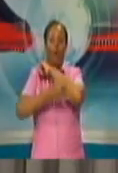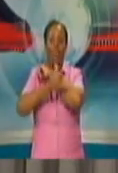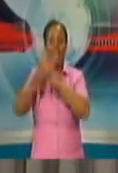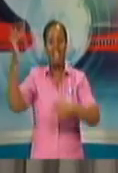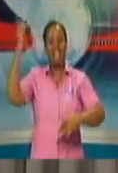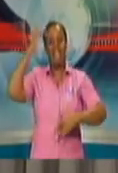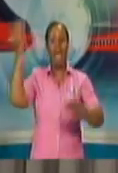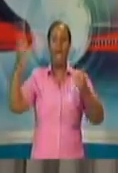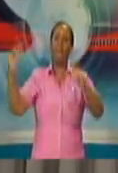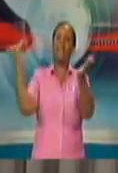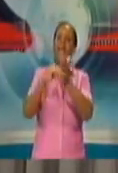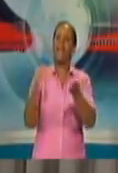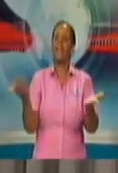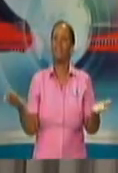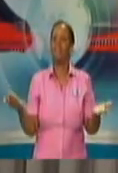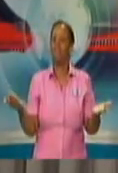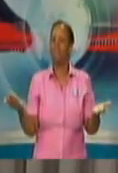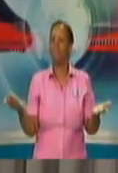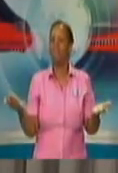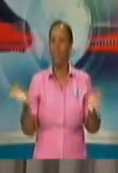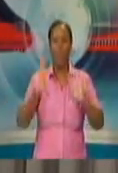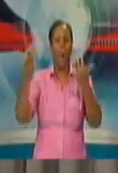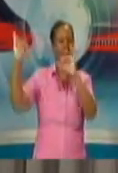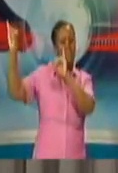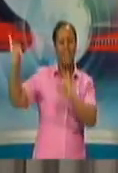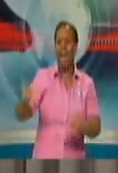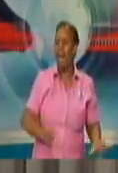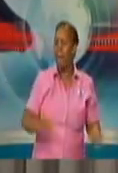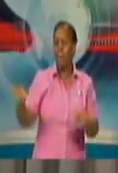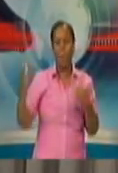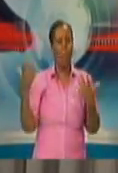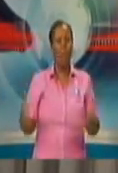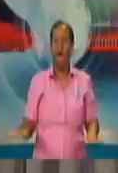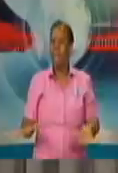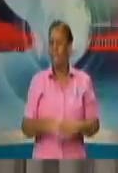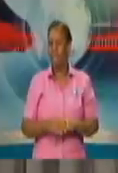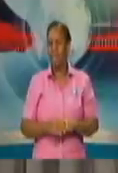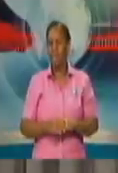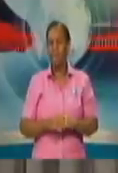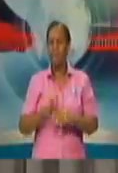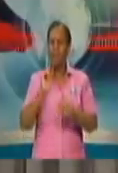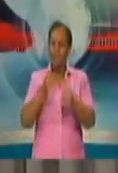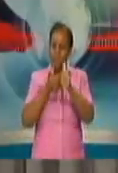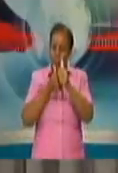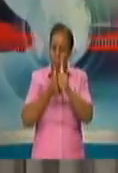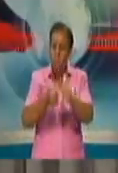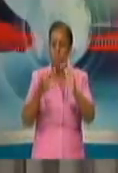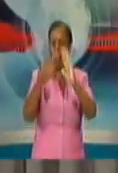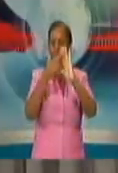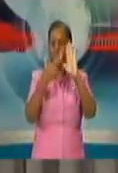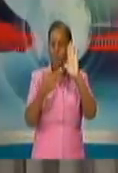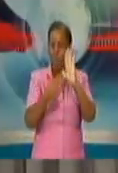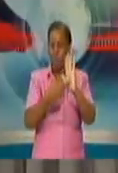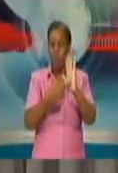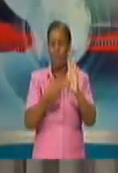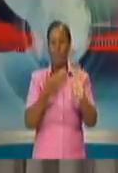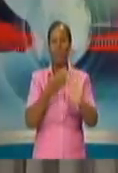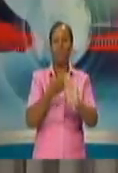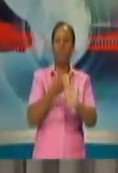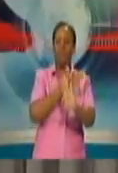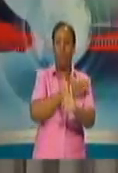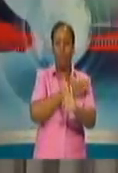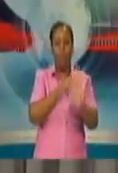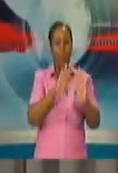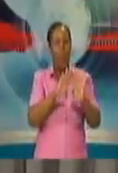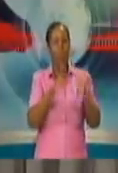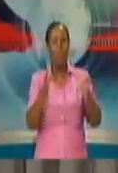Naturally, this approach must involve the strict observance of the guidelines for the reopening of businesses, facilities, and institutions, but this has been